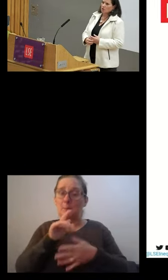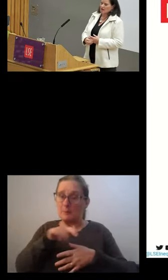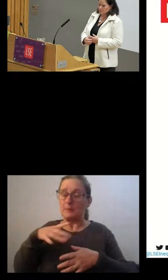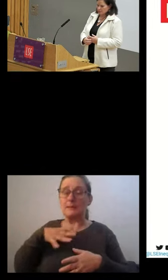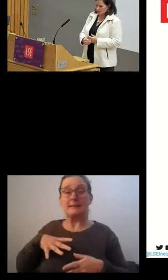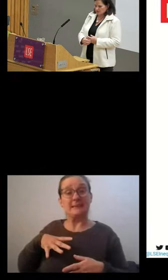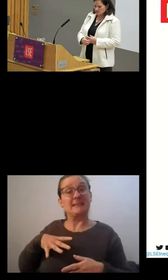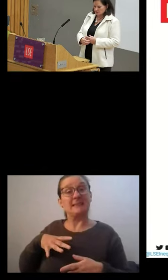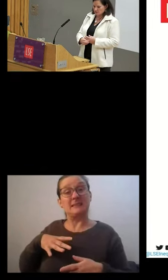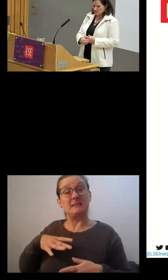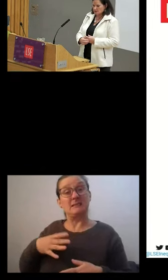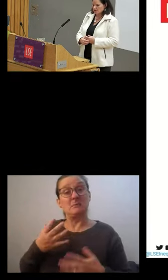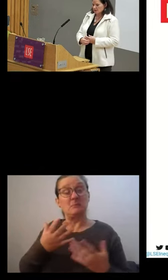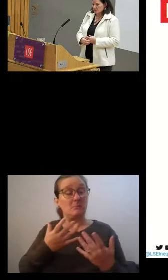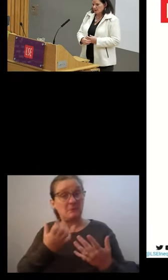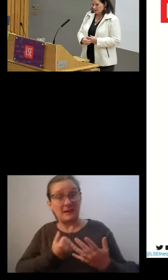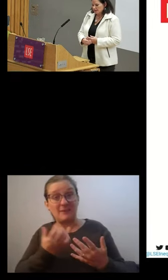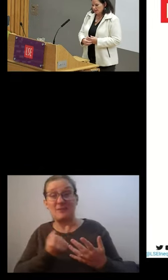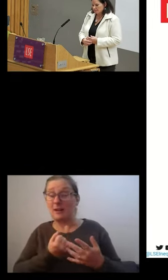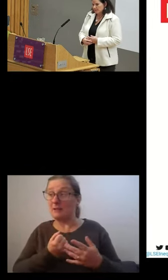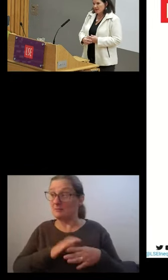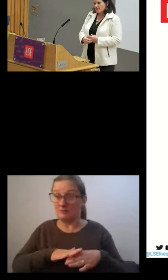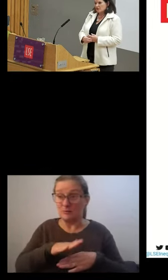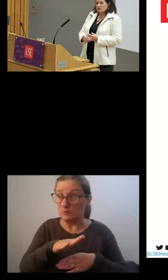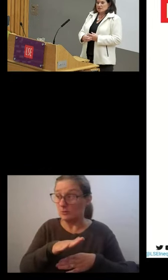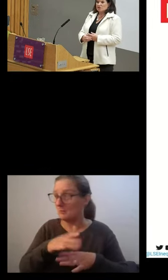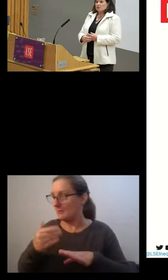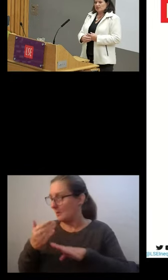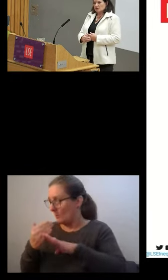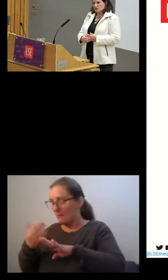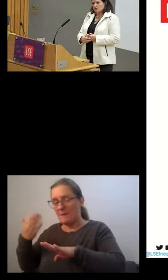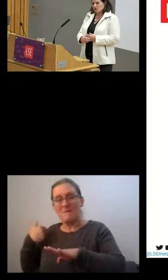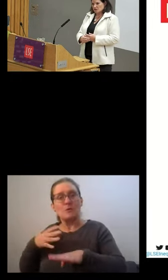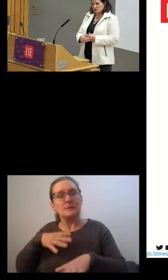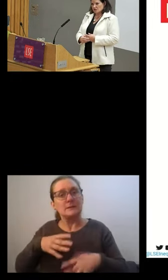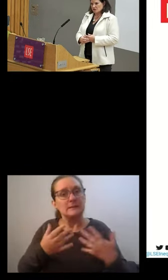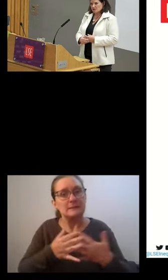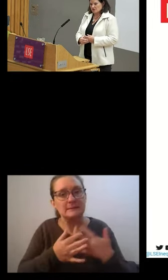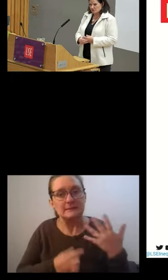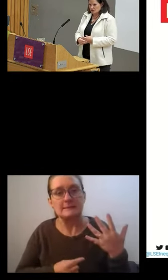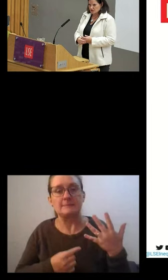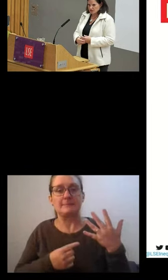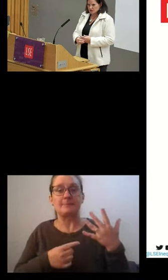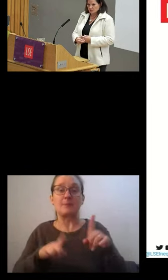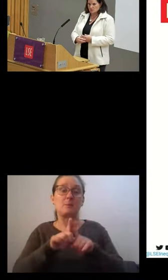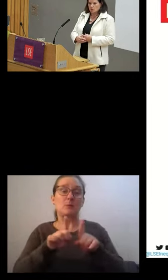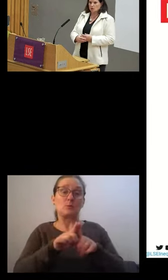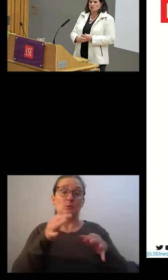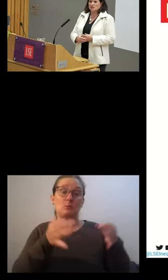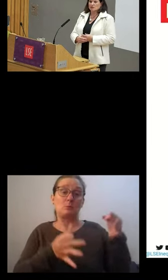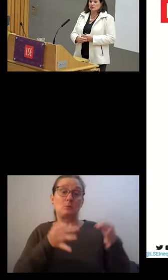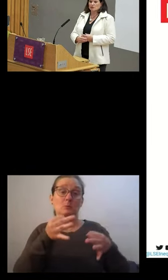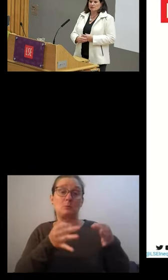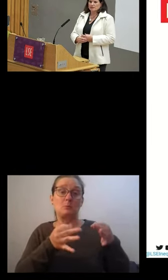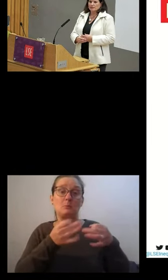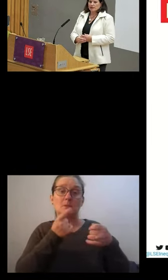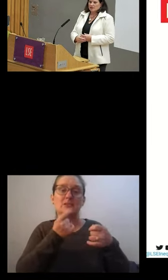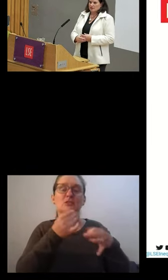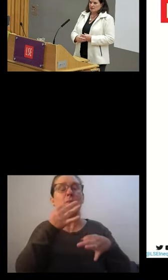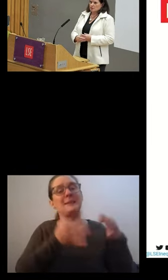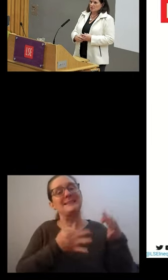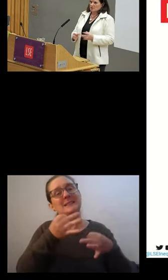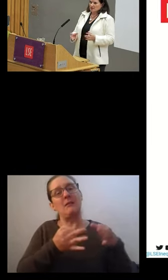working or have worked in the past. And there are potential political costs associated with poor quality employment.